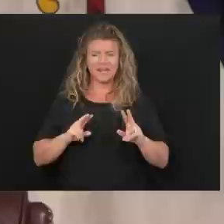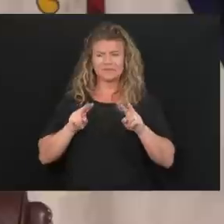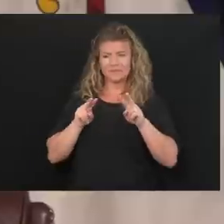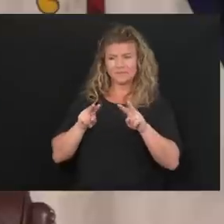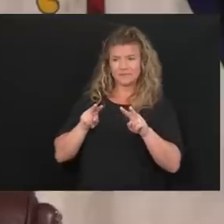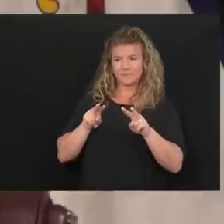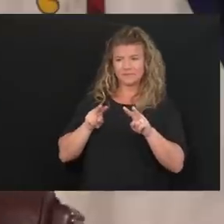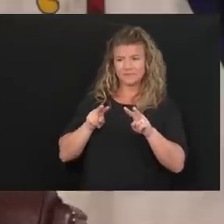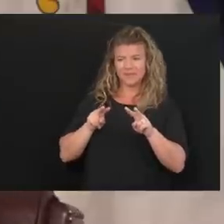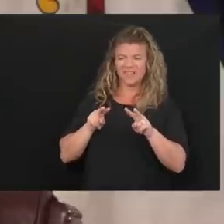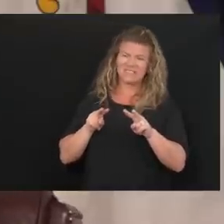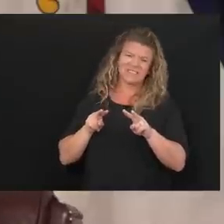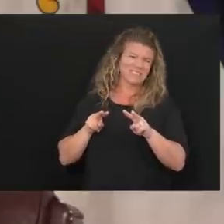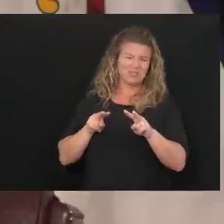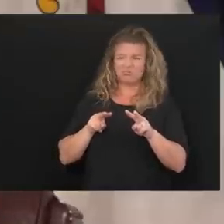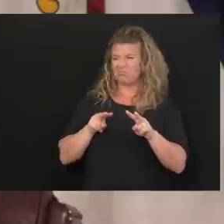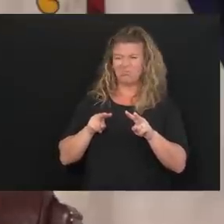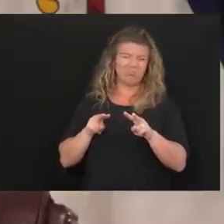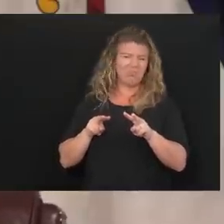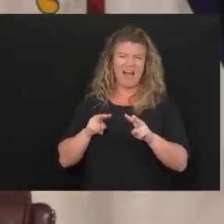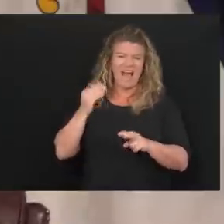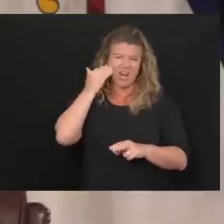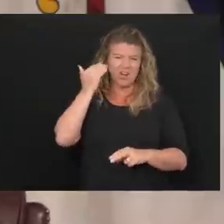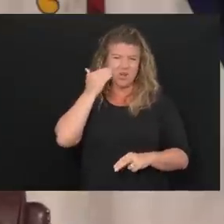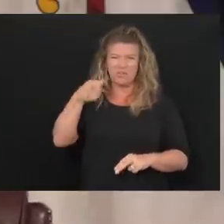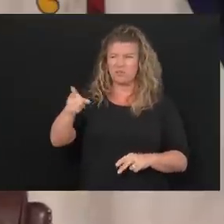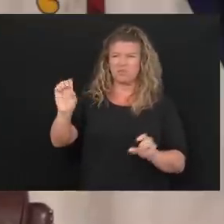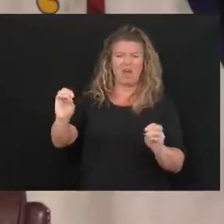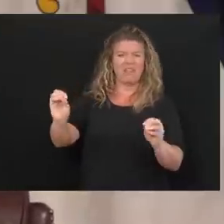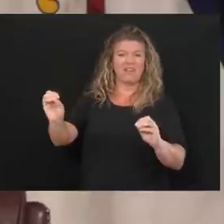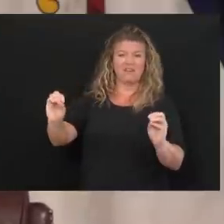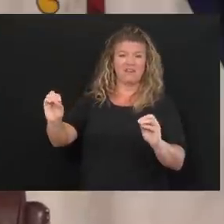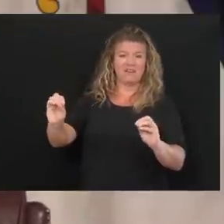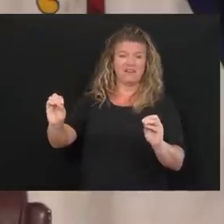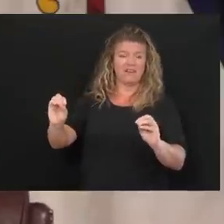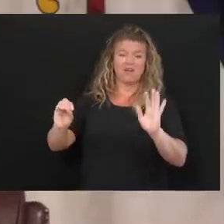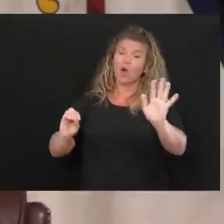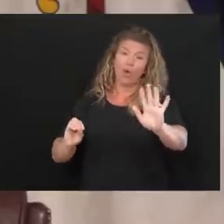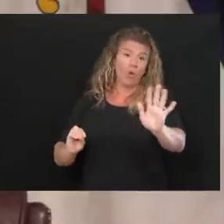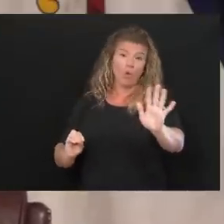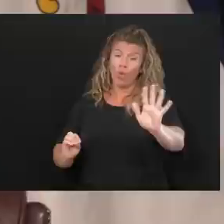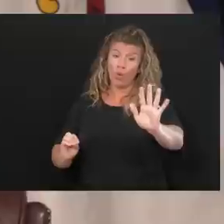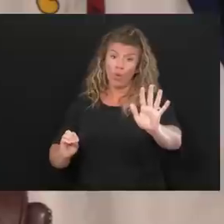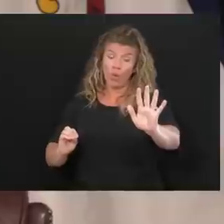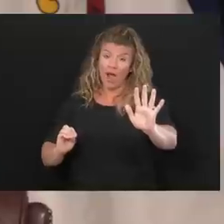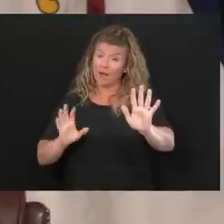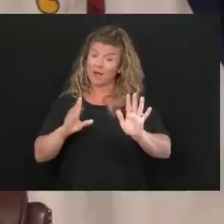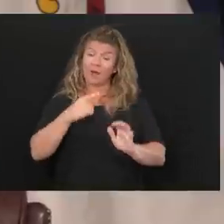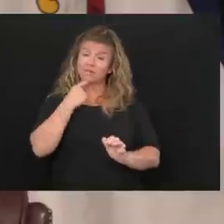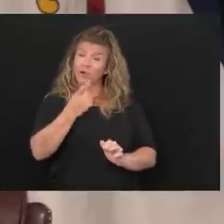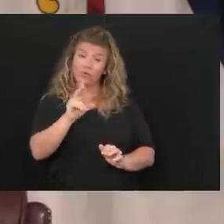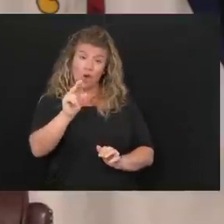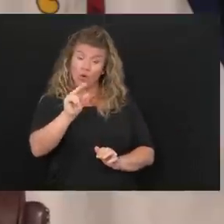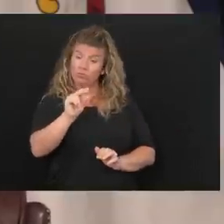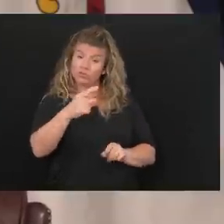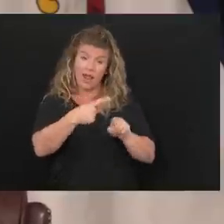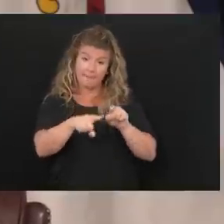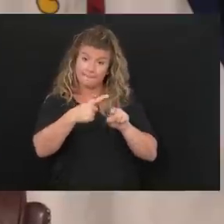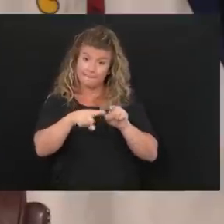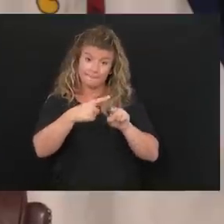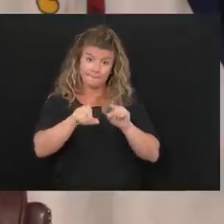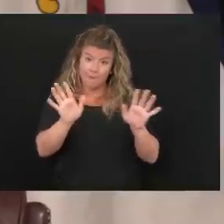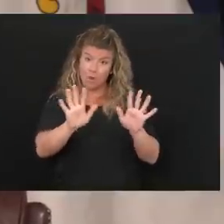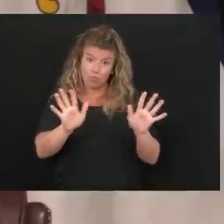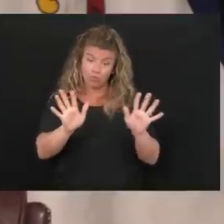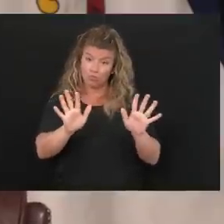well, I knew it wasn't going to be anything and everything. I would say to them, first of all, shame on them. And second of all,